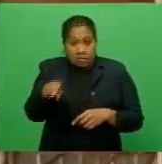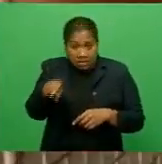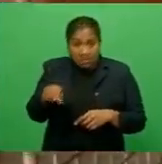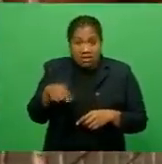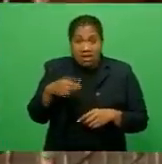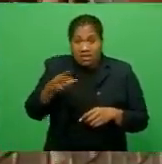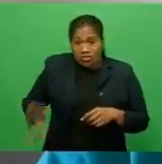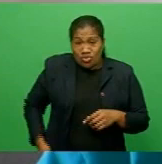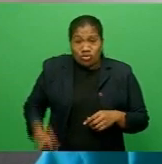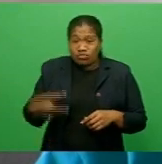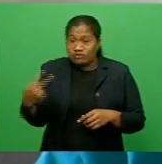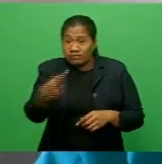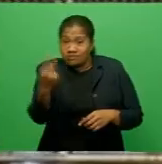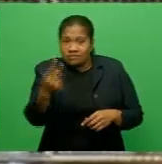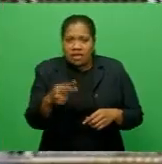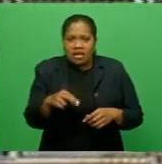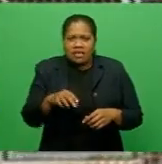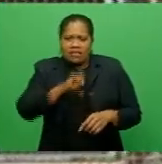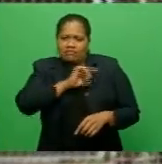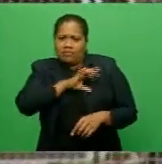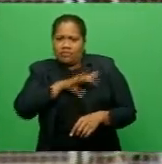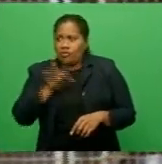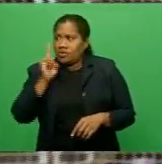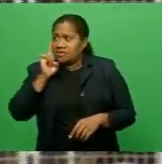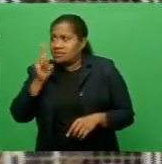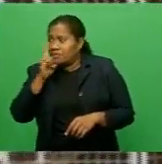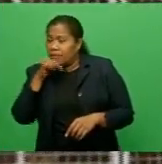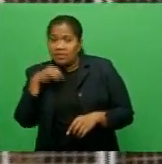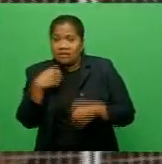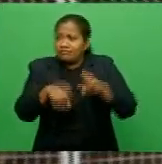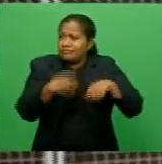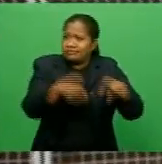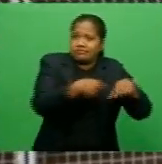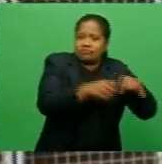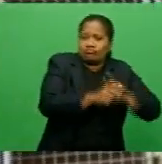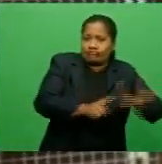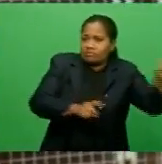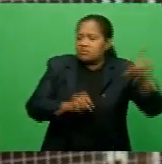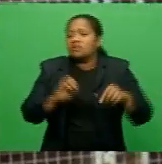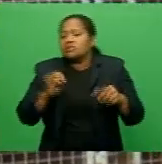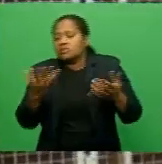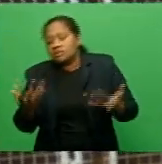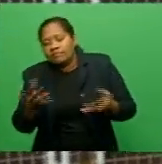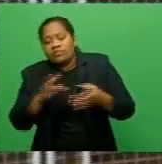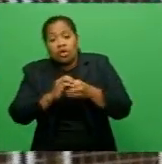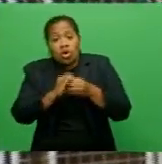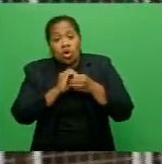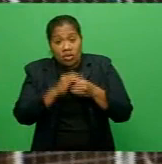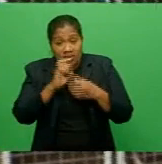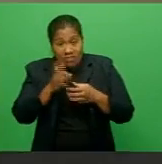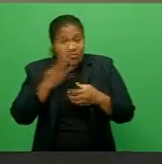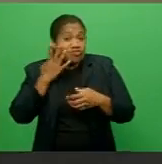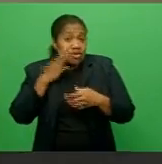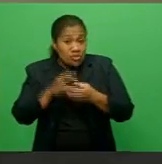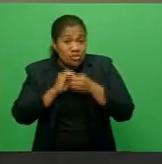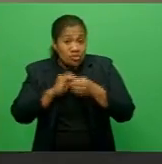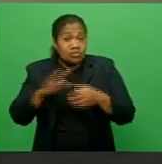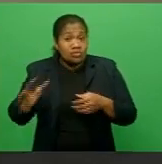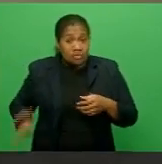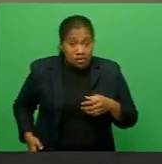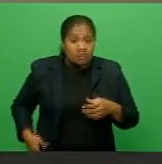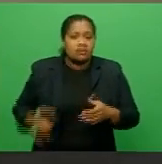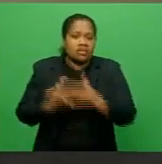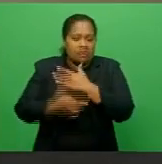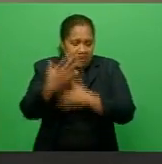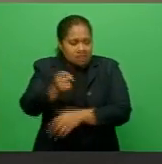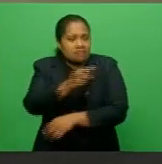of people and they'll run when they see people. Dr. Olva says owning a dog comes with responsibilities. Some of it has to do with how the dogs are